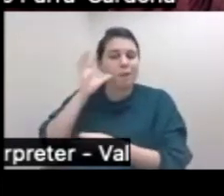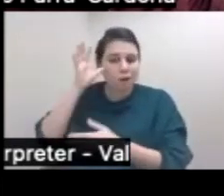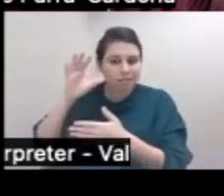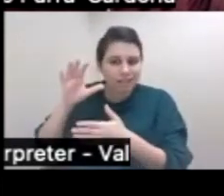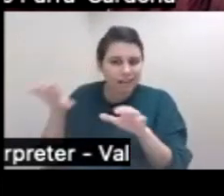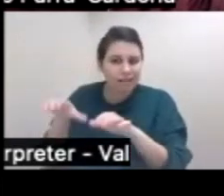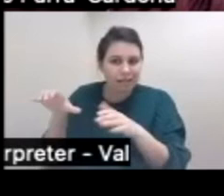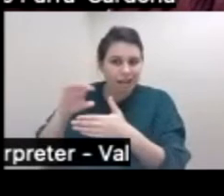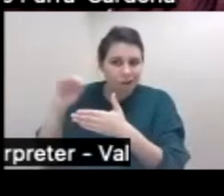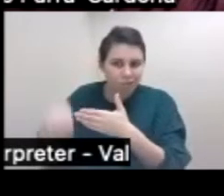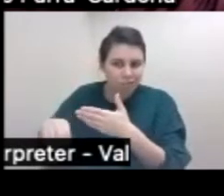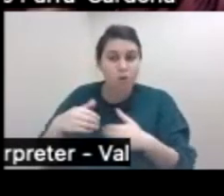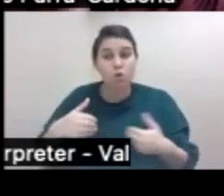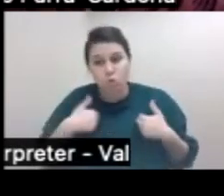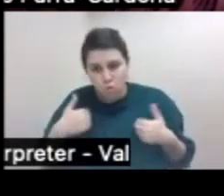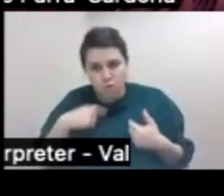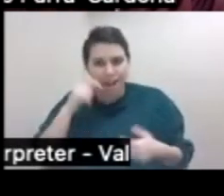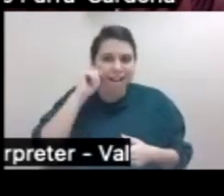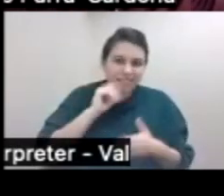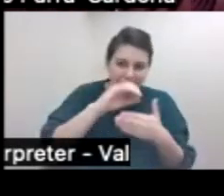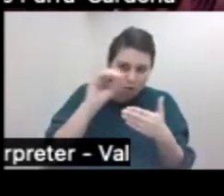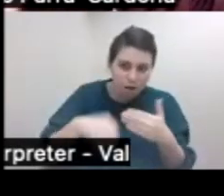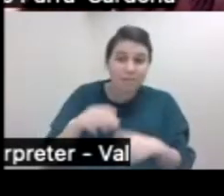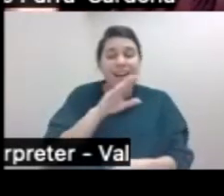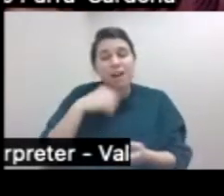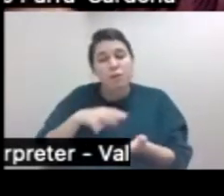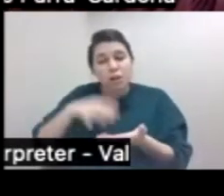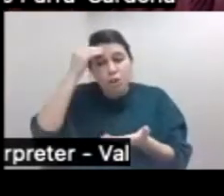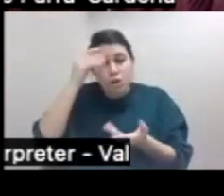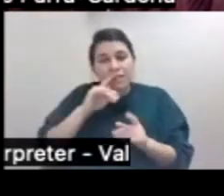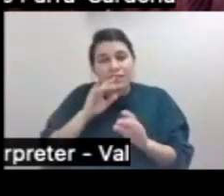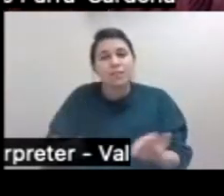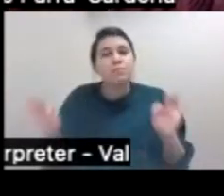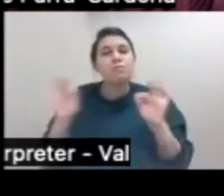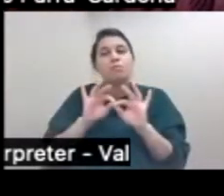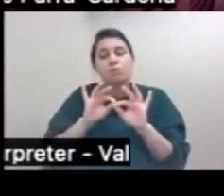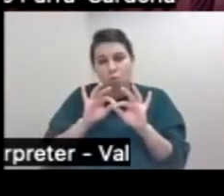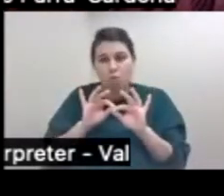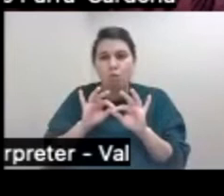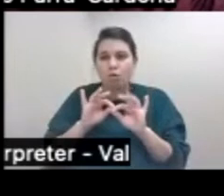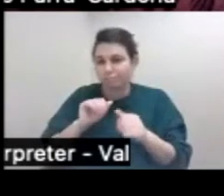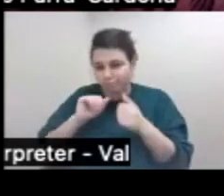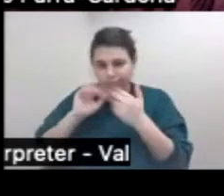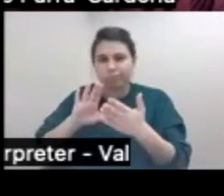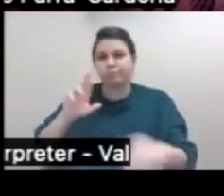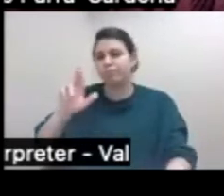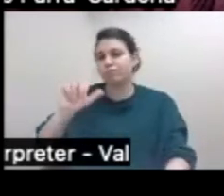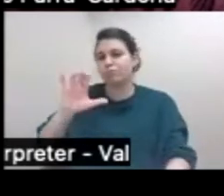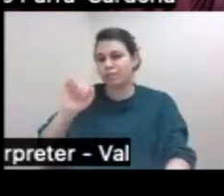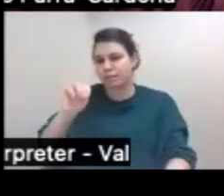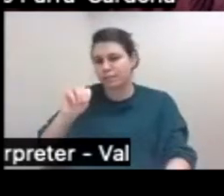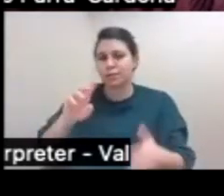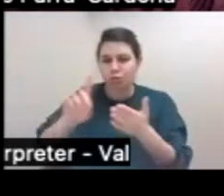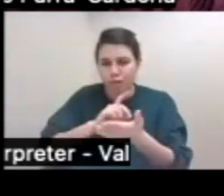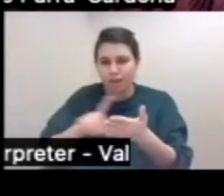and adolescent outcomes. But also we learn the importance to overly address issues of racism, discrimination, and